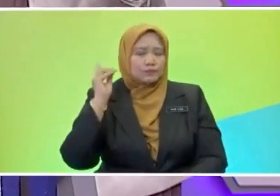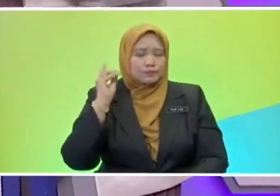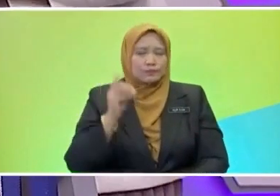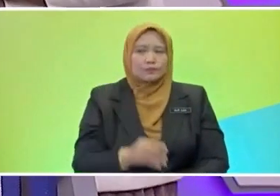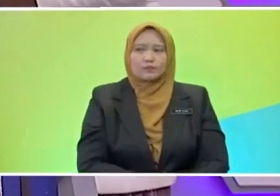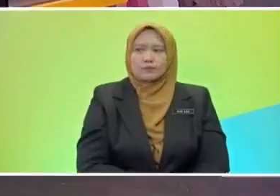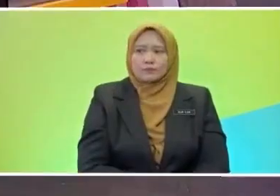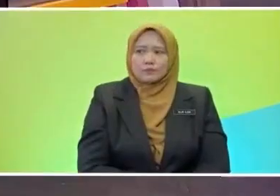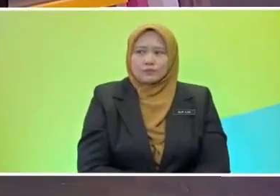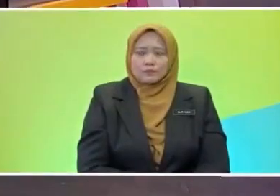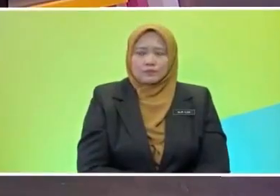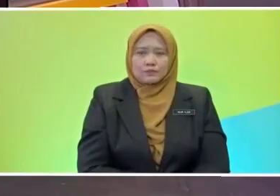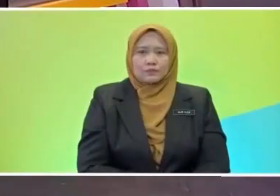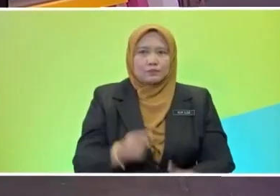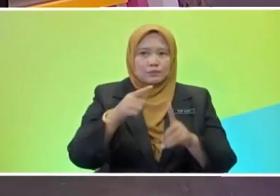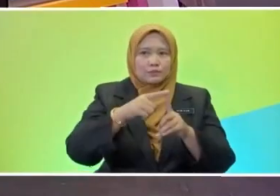did he do at the zoo?